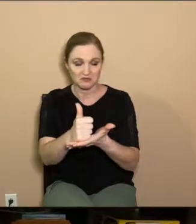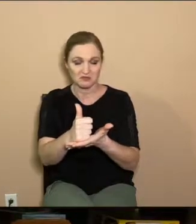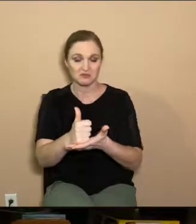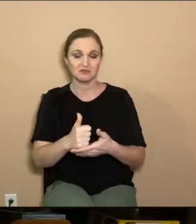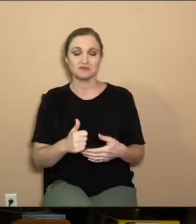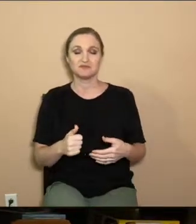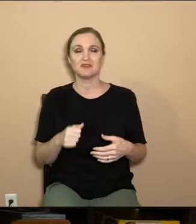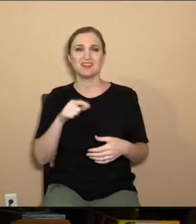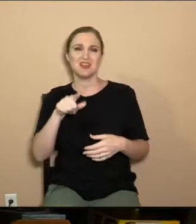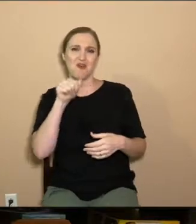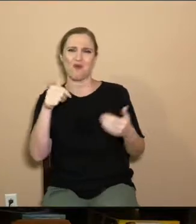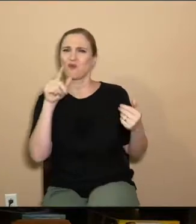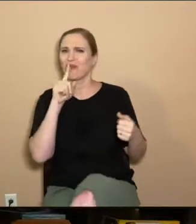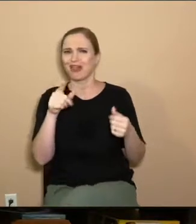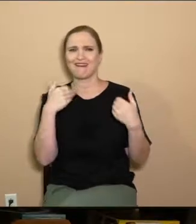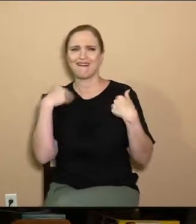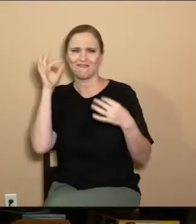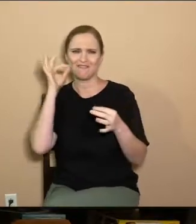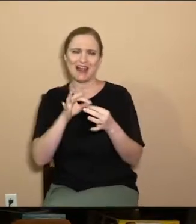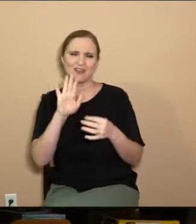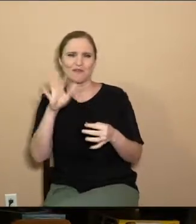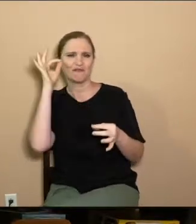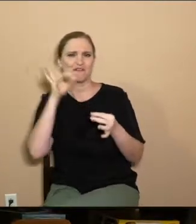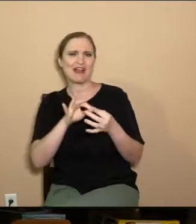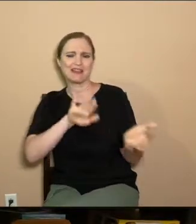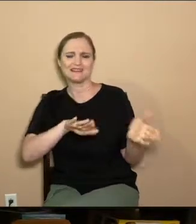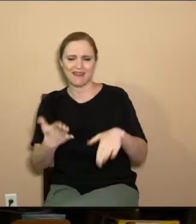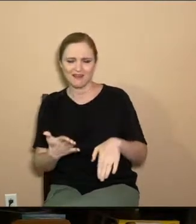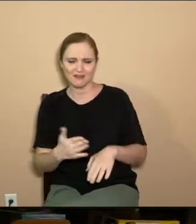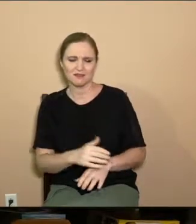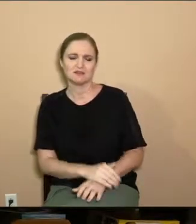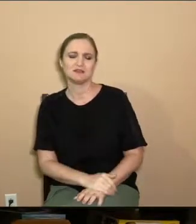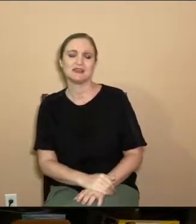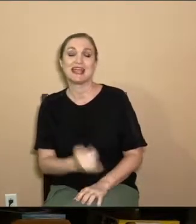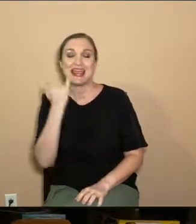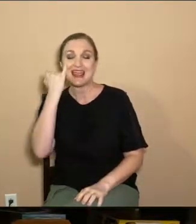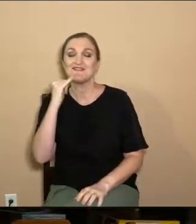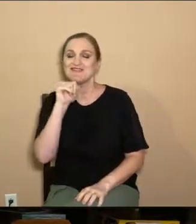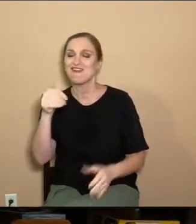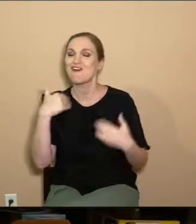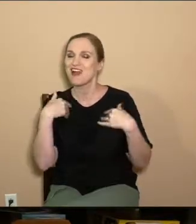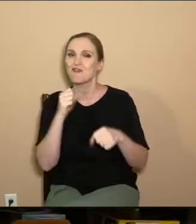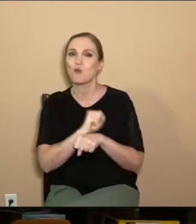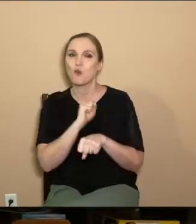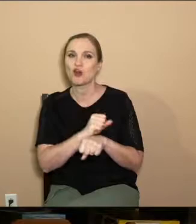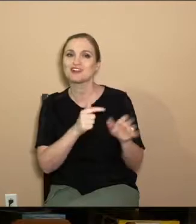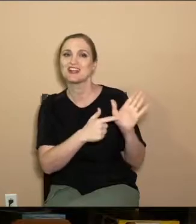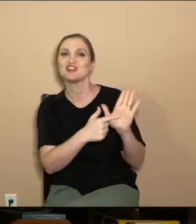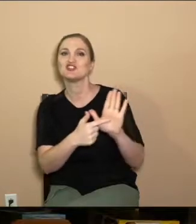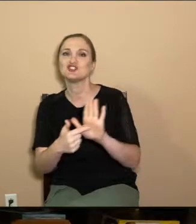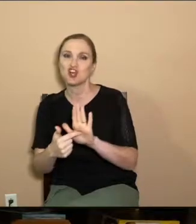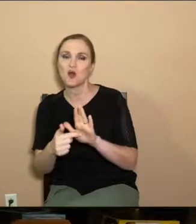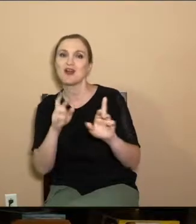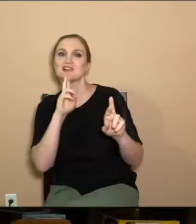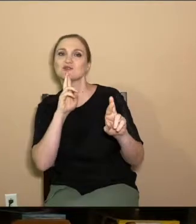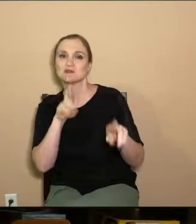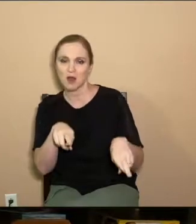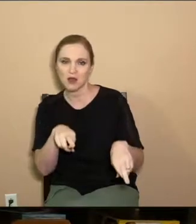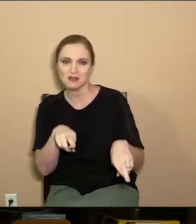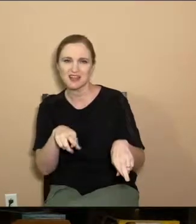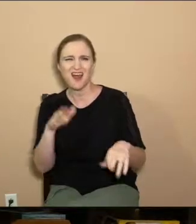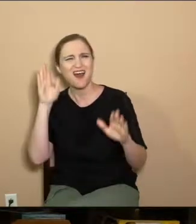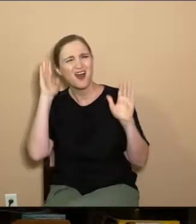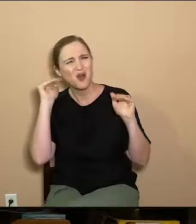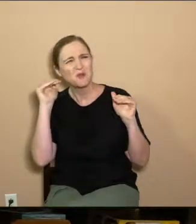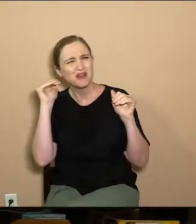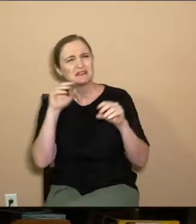He says you don't really have faith. Your faith is dead if you don't have works that outflow from that faith. And I hope that